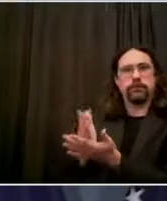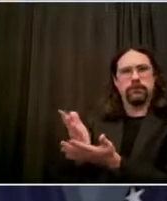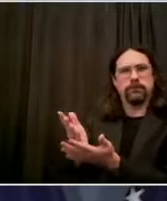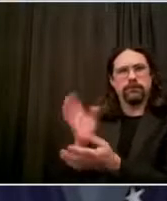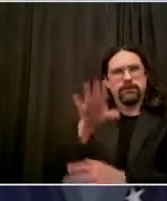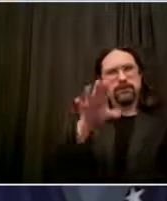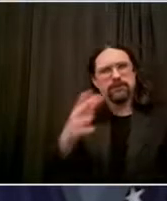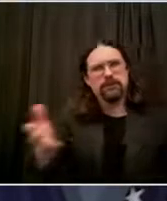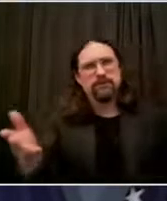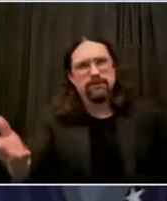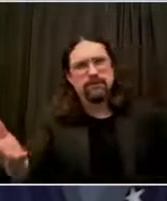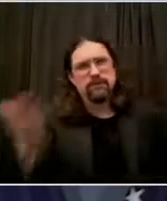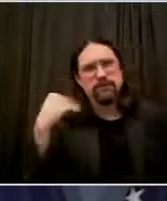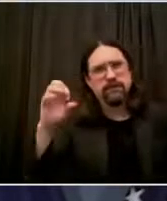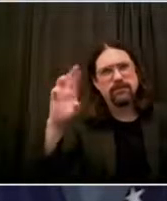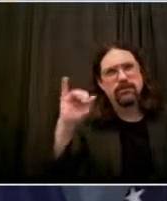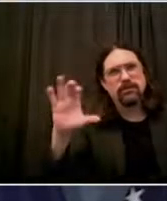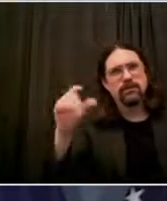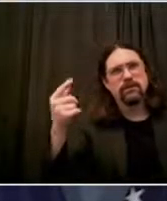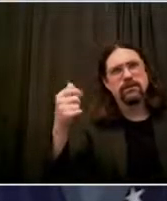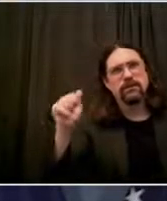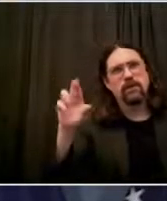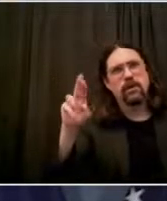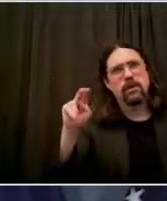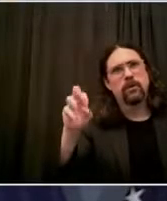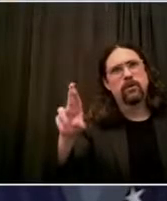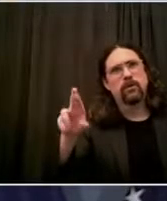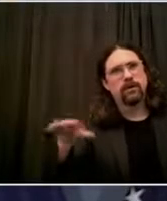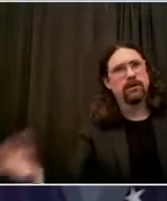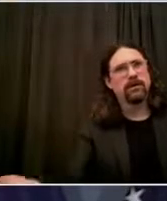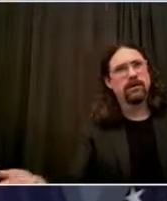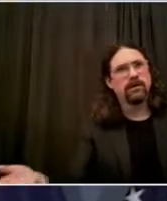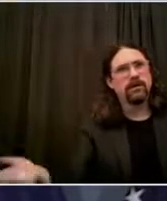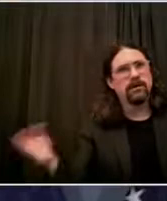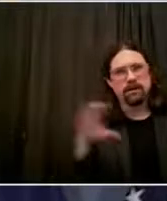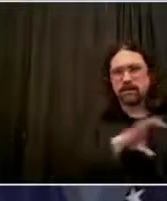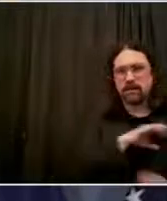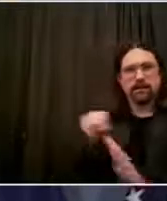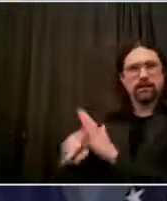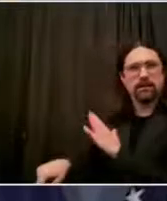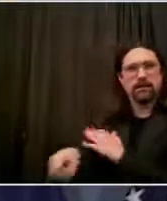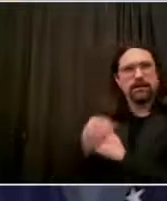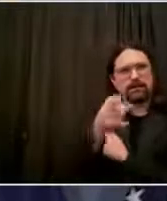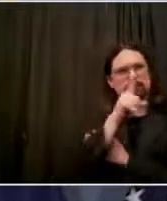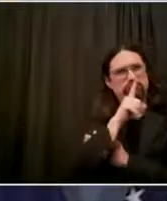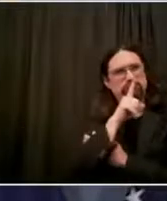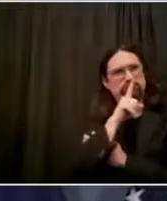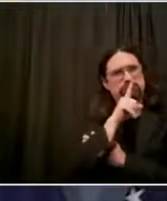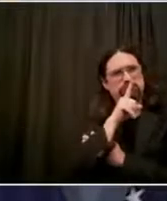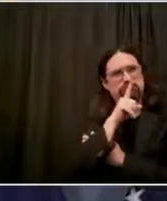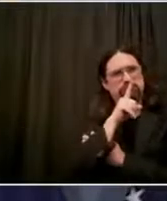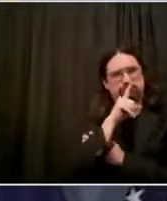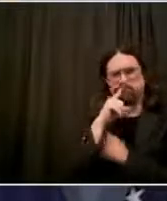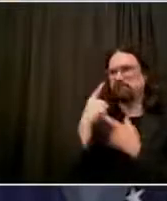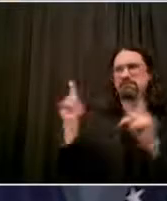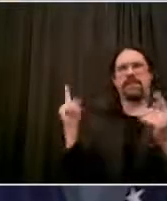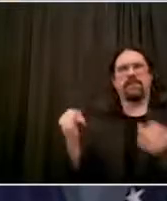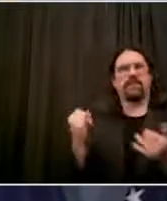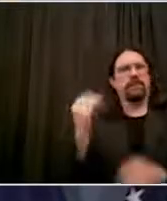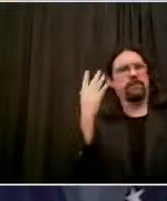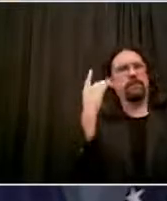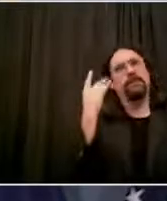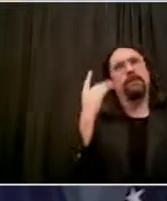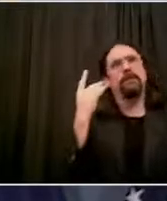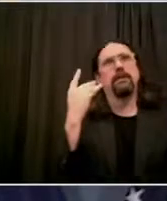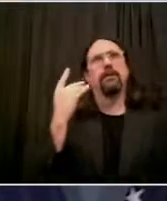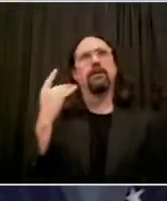to deal with issues of crime that were far from resolved. We now look back after six years of driving down crime to the levels not seen since